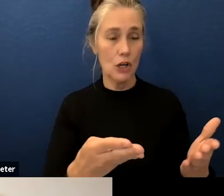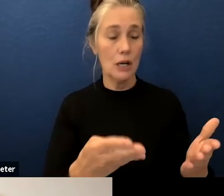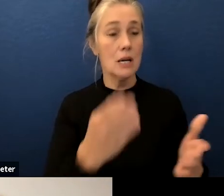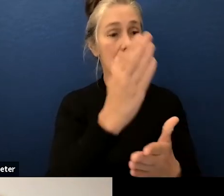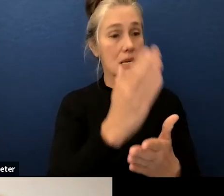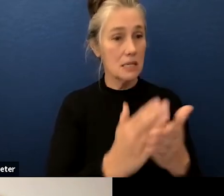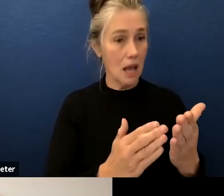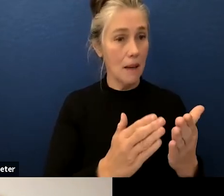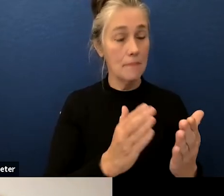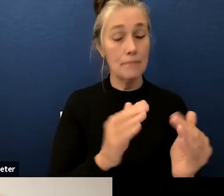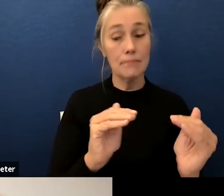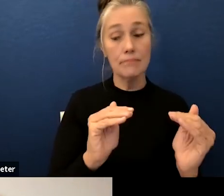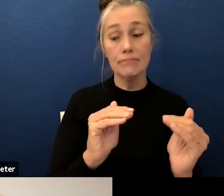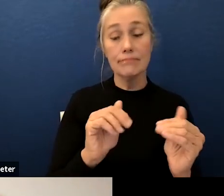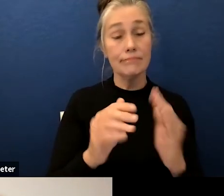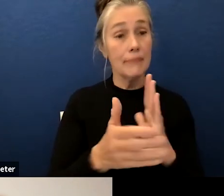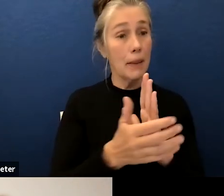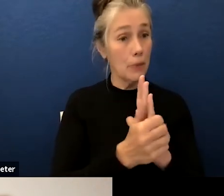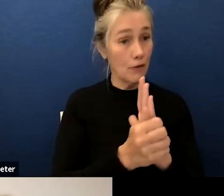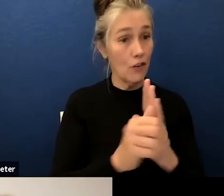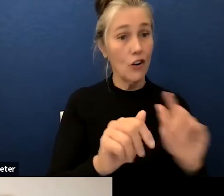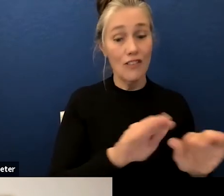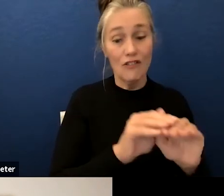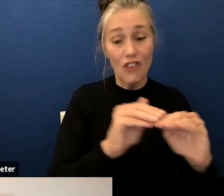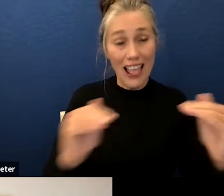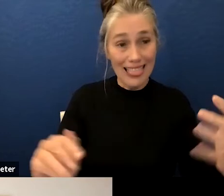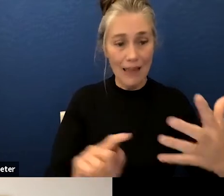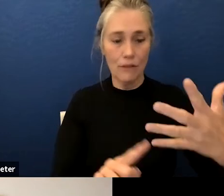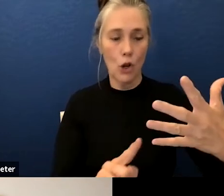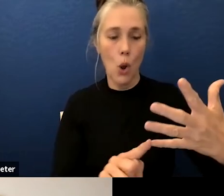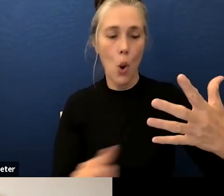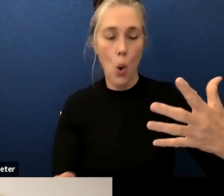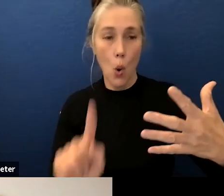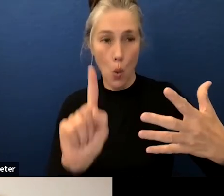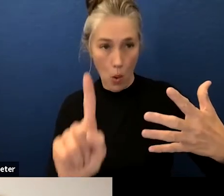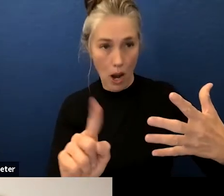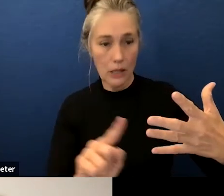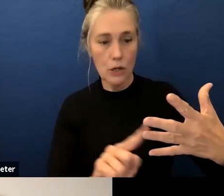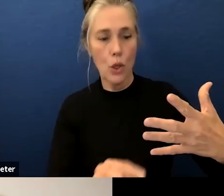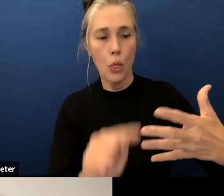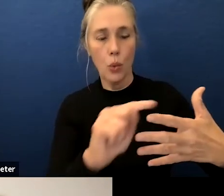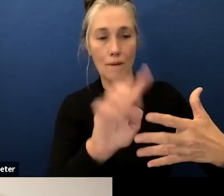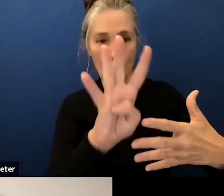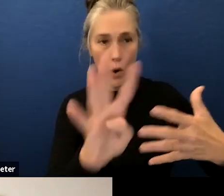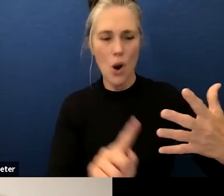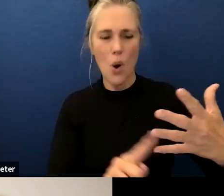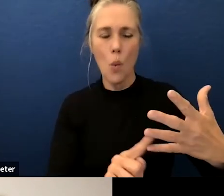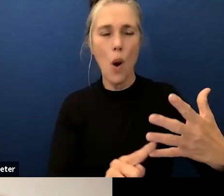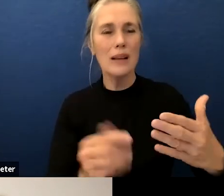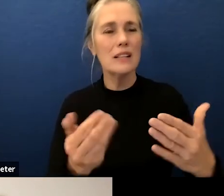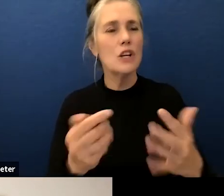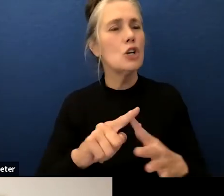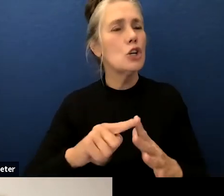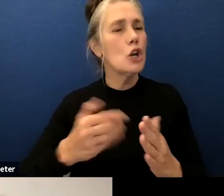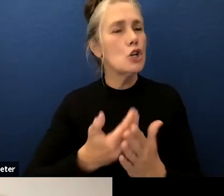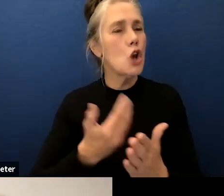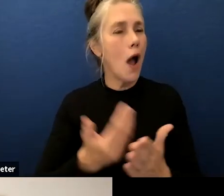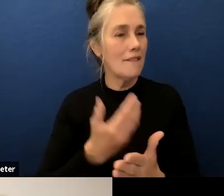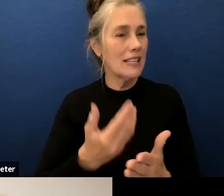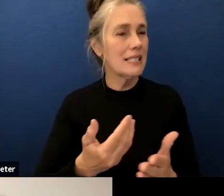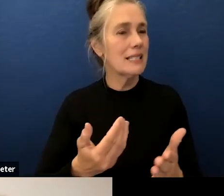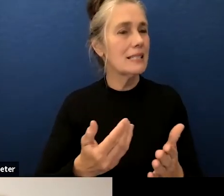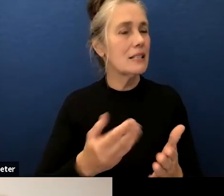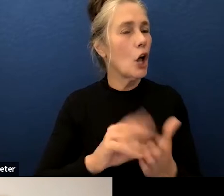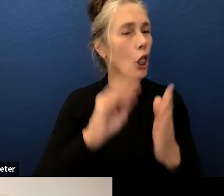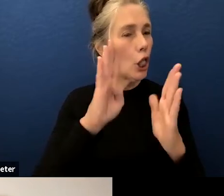through four four on the alpac one being a novice learner with minimally developed english language in